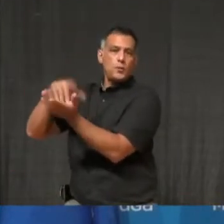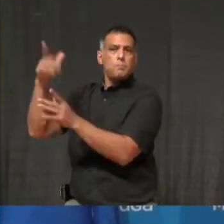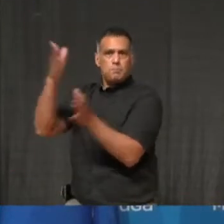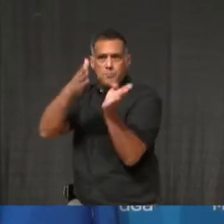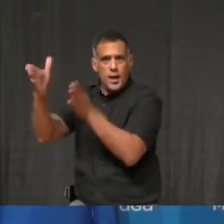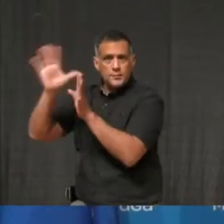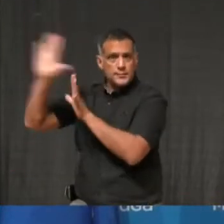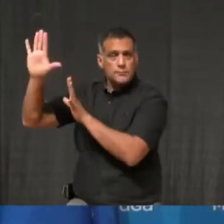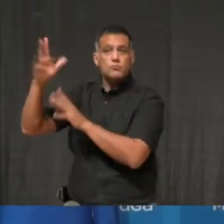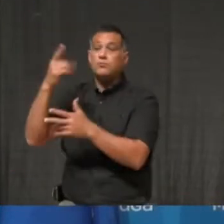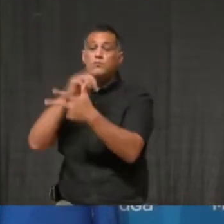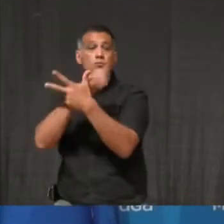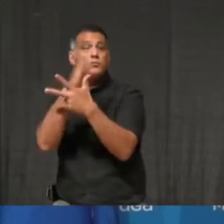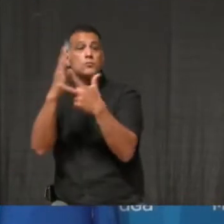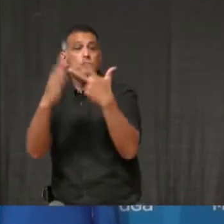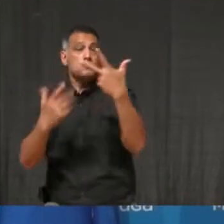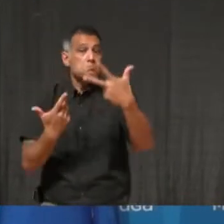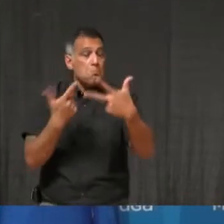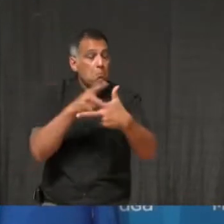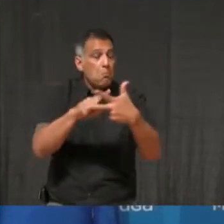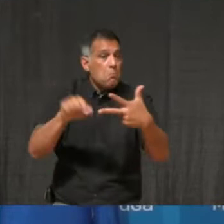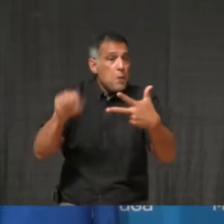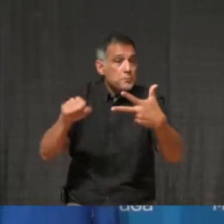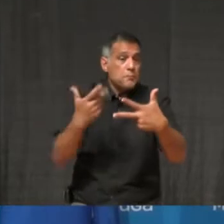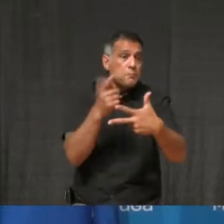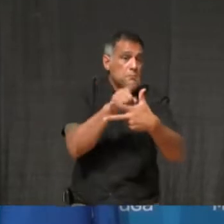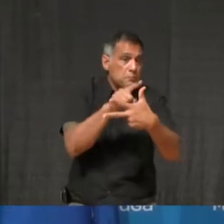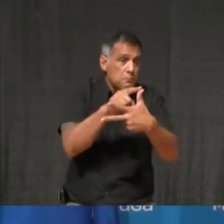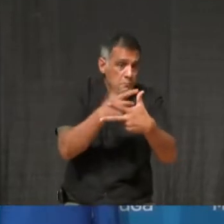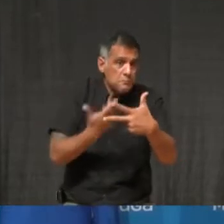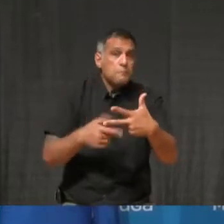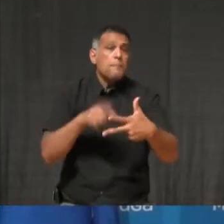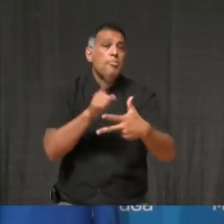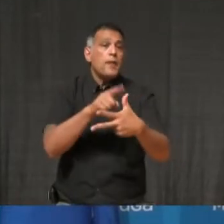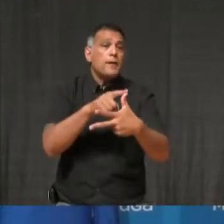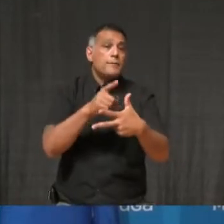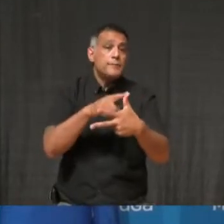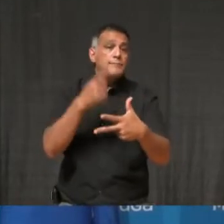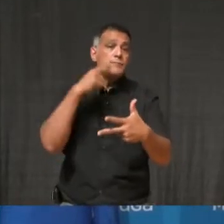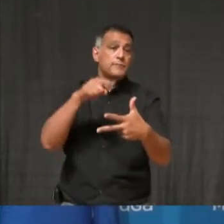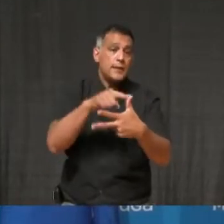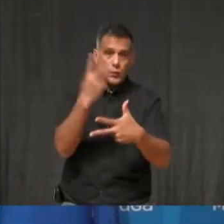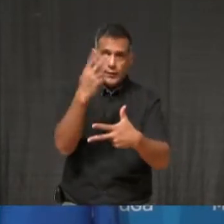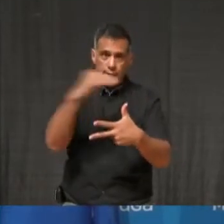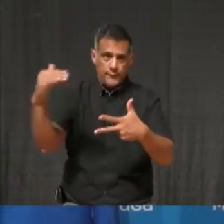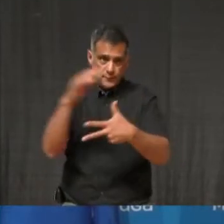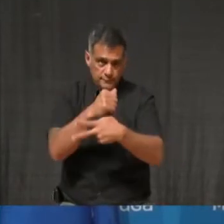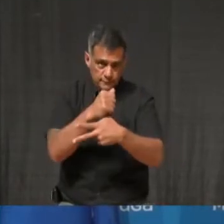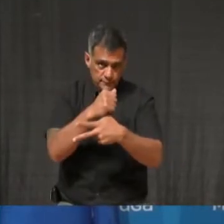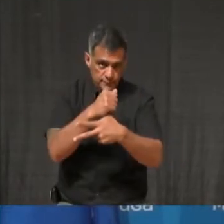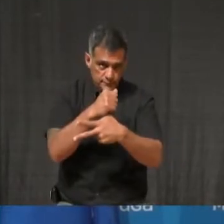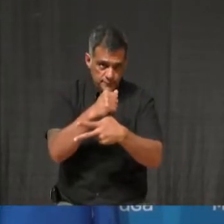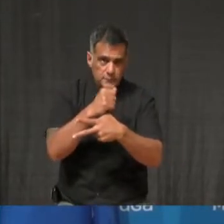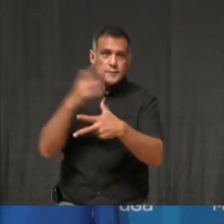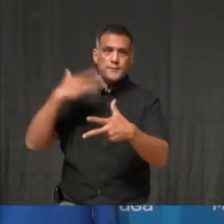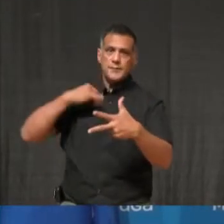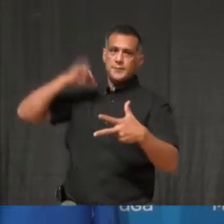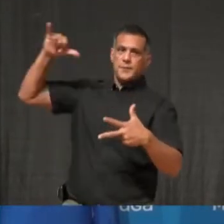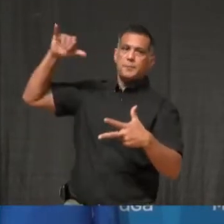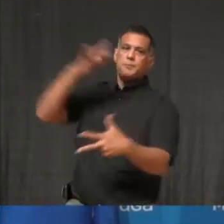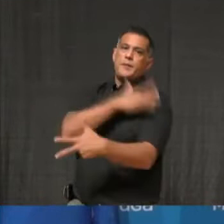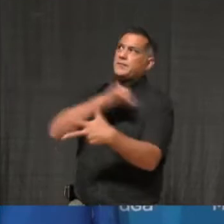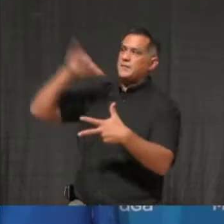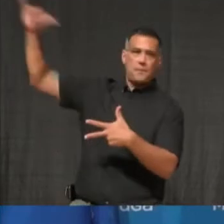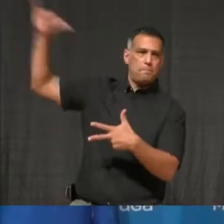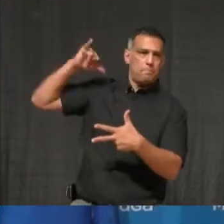minimum 28-day period for the modified Stage 2 restrictions that were outlined by the province. We want to be